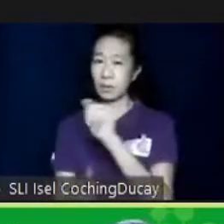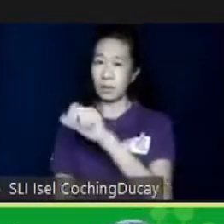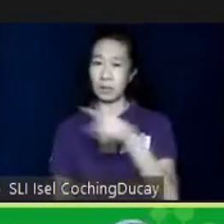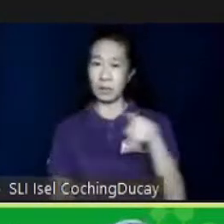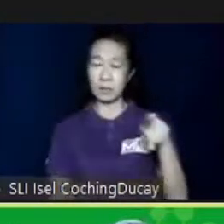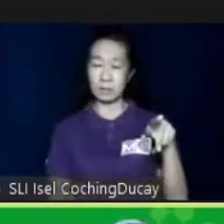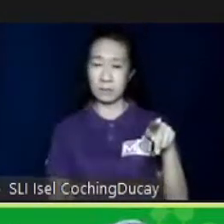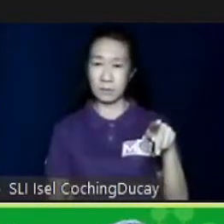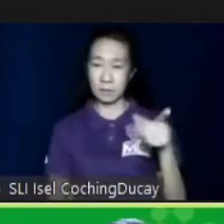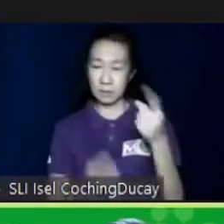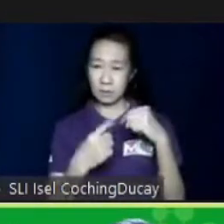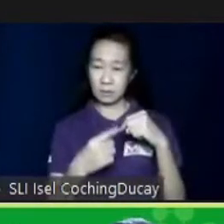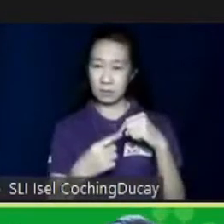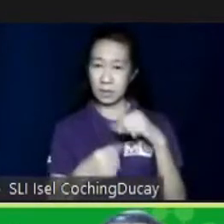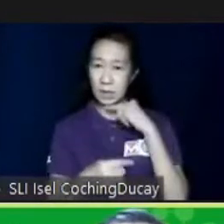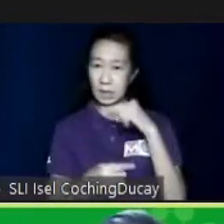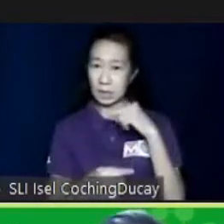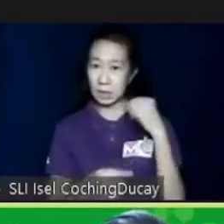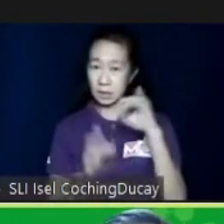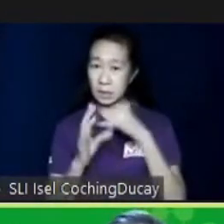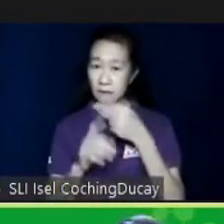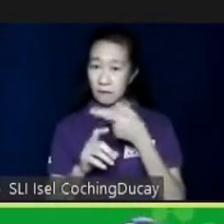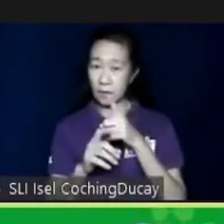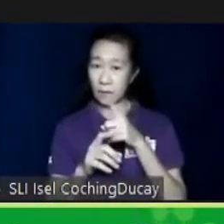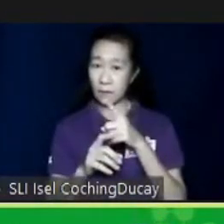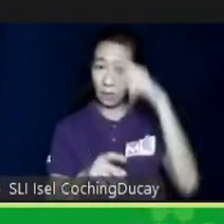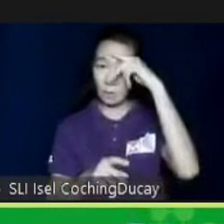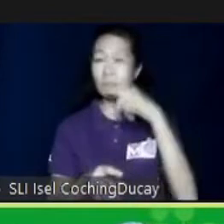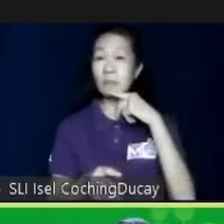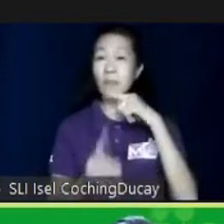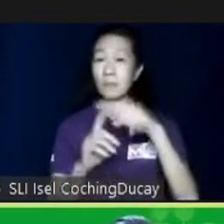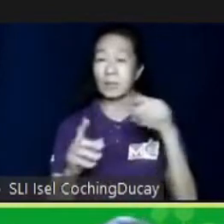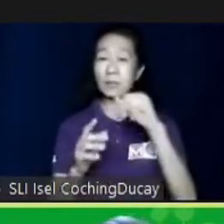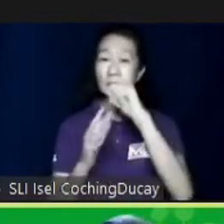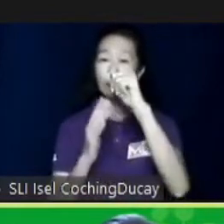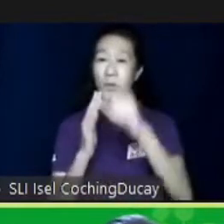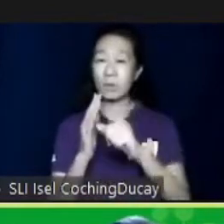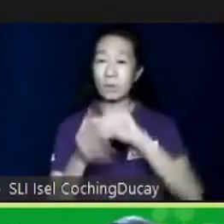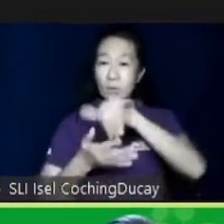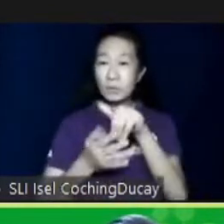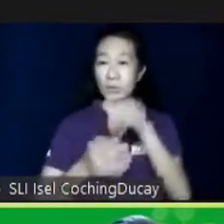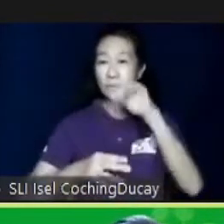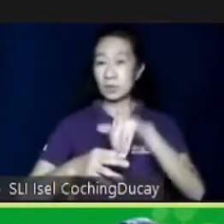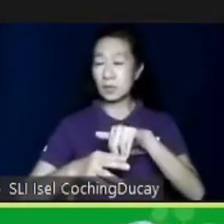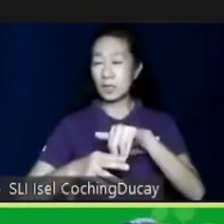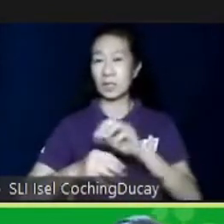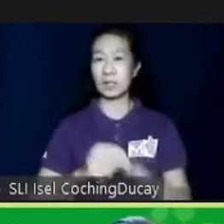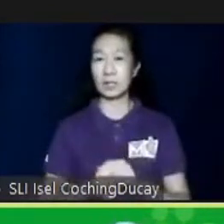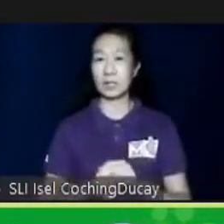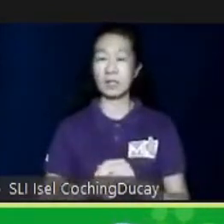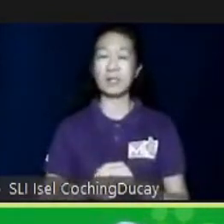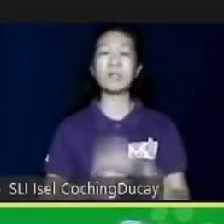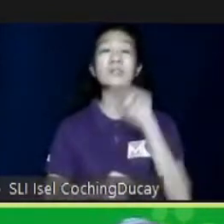And not just from the parents, but also among those on the spectrum who are also in our community.